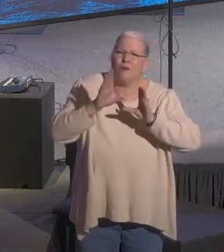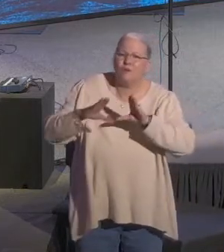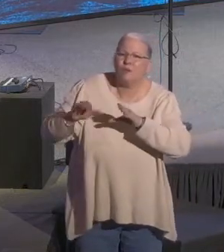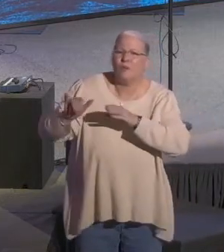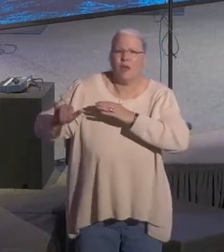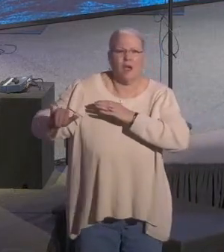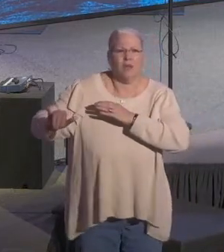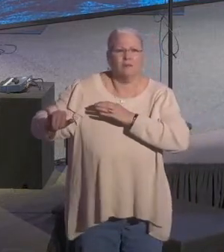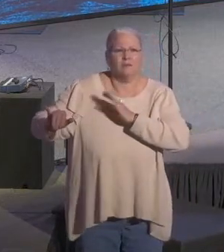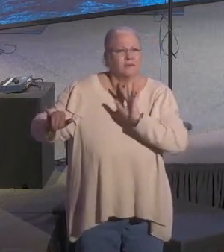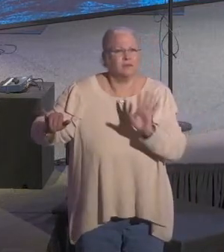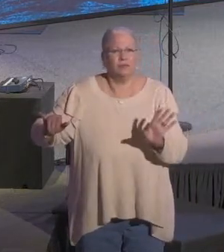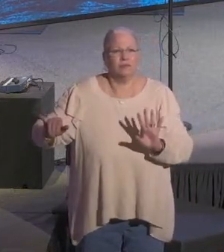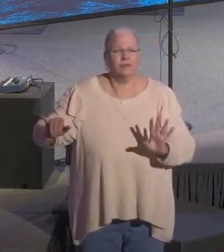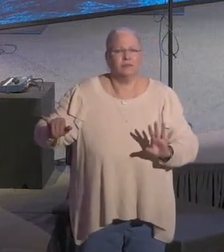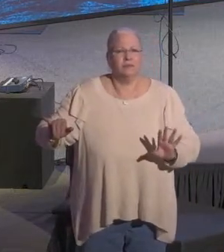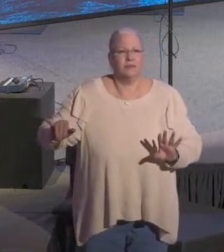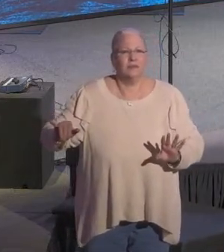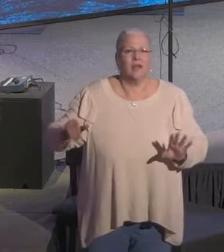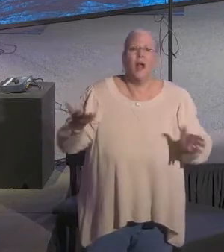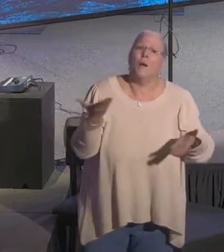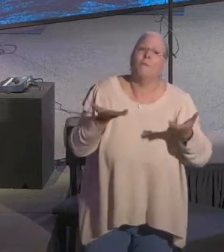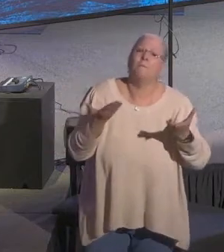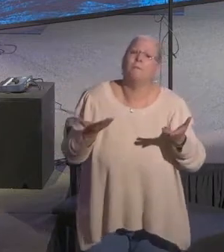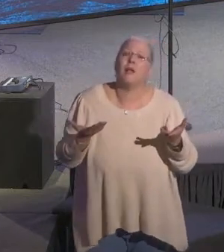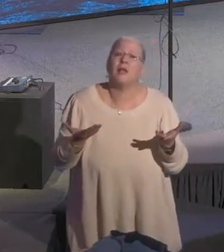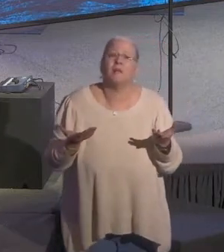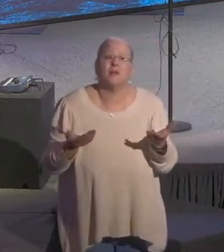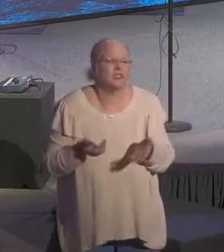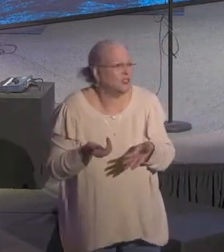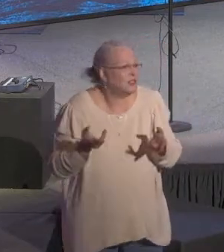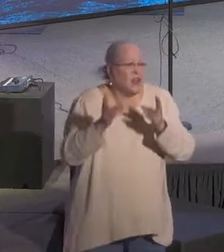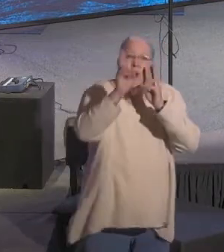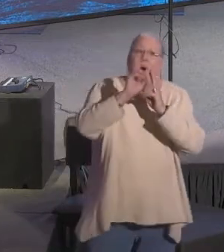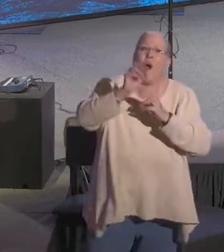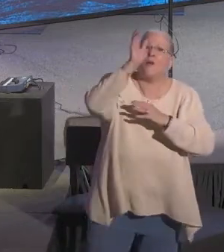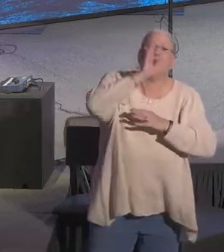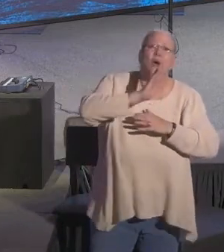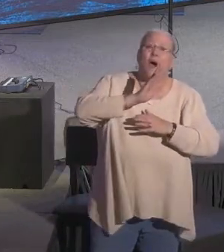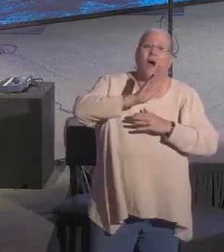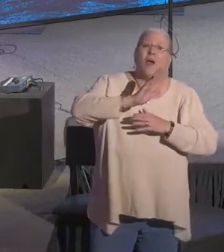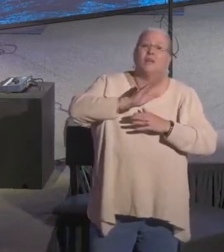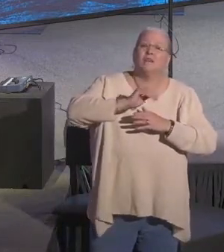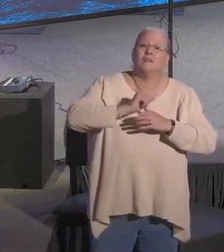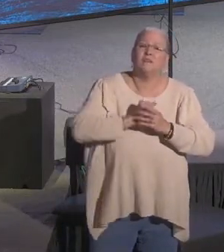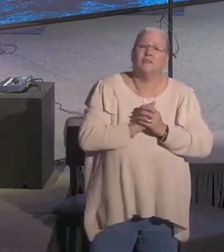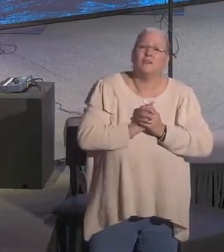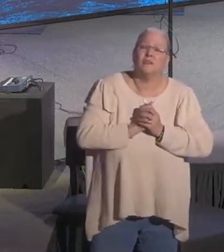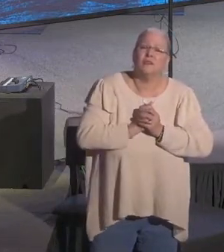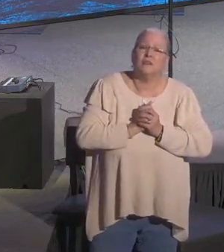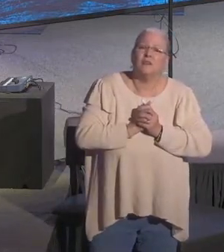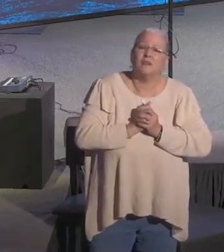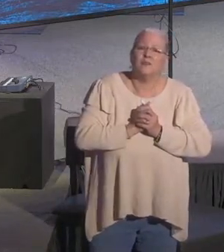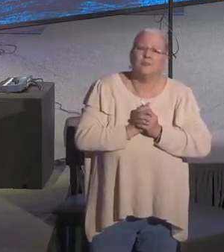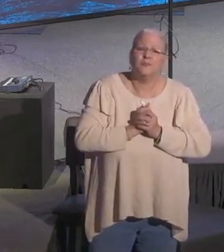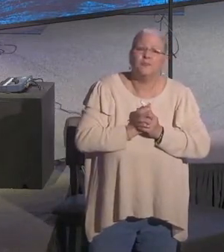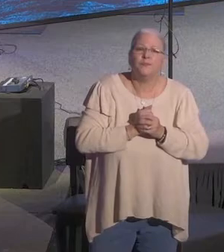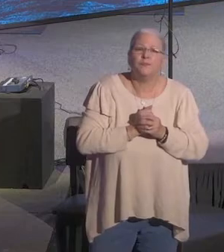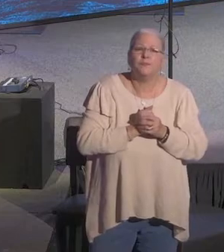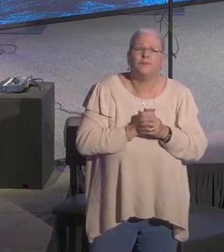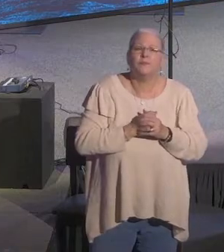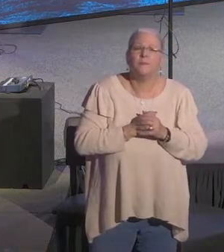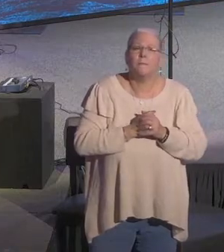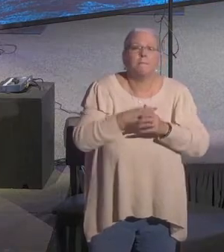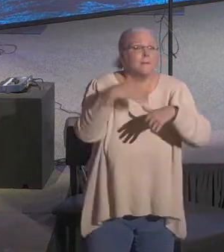to repent. And it may be something that's not, for you it might be bitterness or pride or anger or